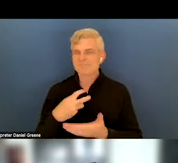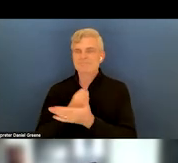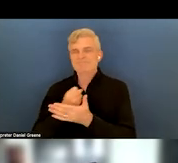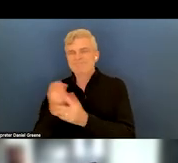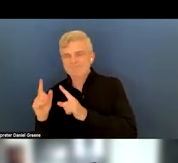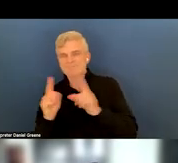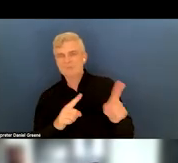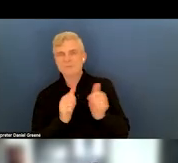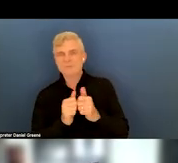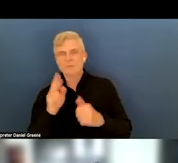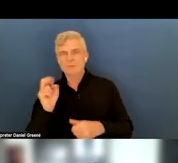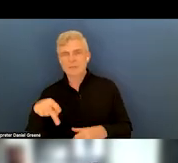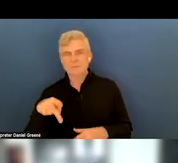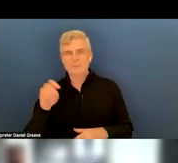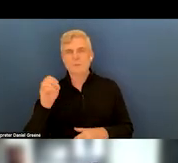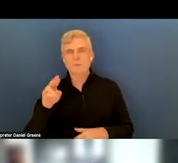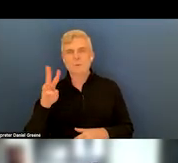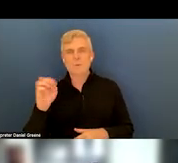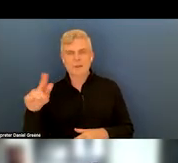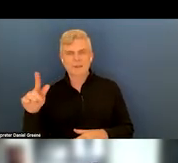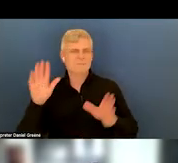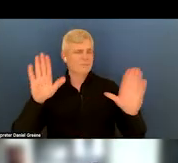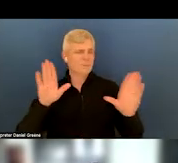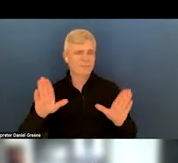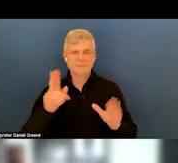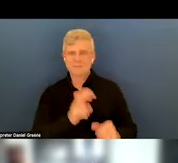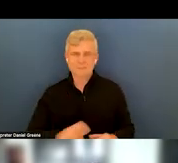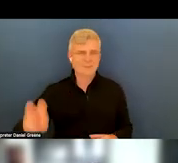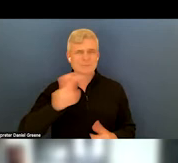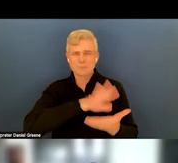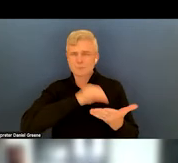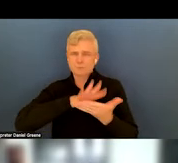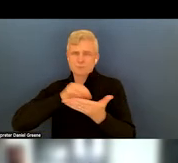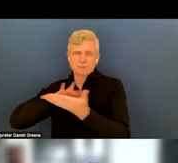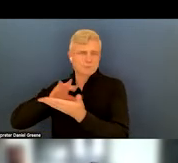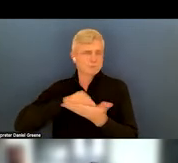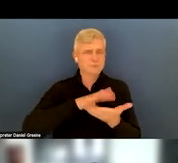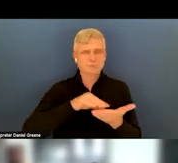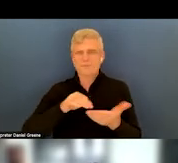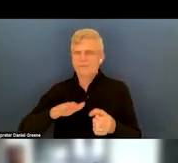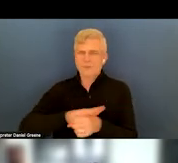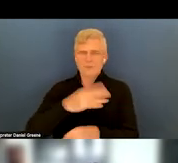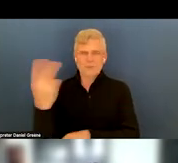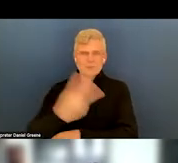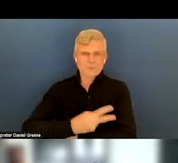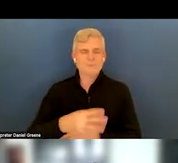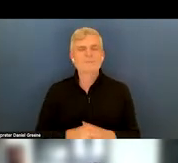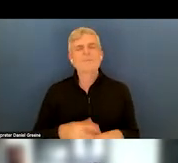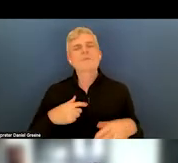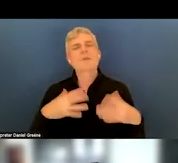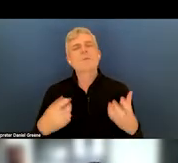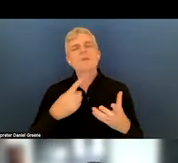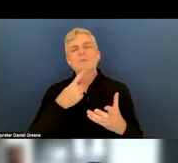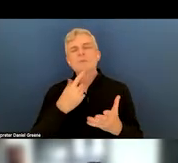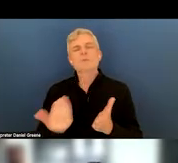It was a wonderful trip. Lots of learning. Packed two days. I just wanted to reflect a lot of what Rep. Orwell